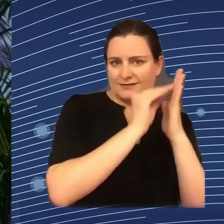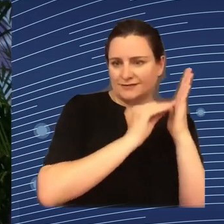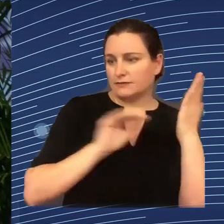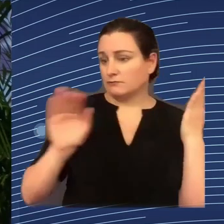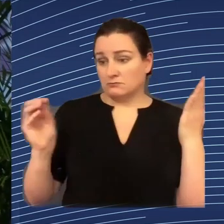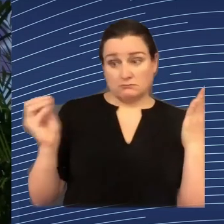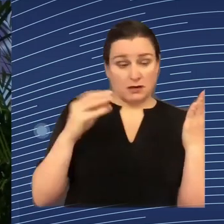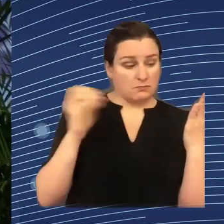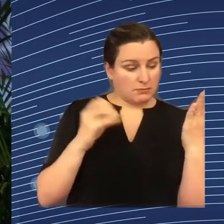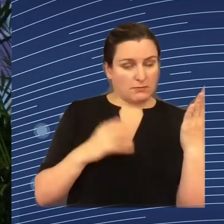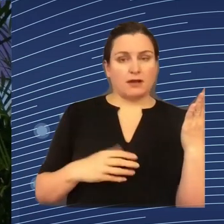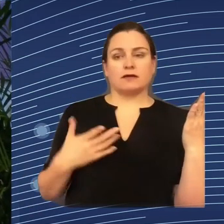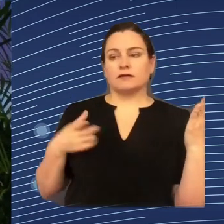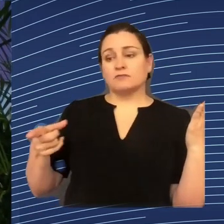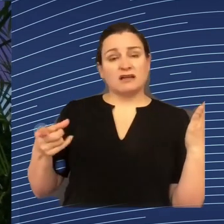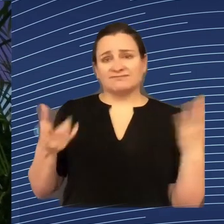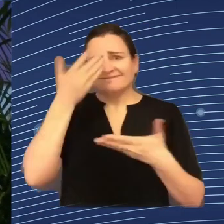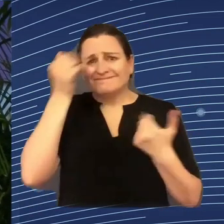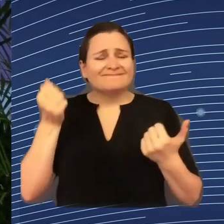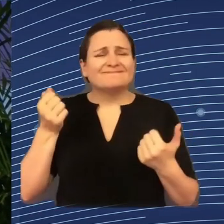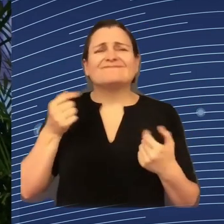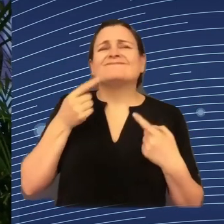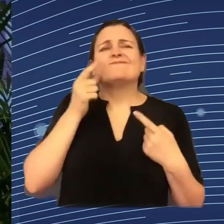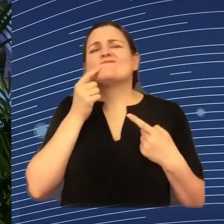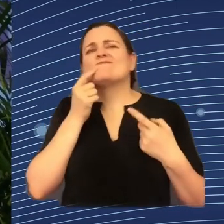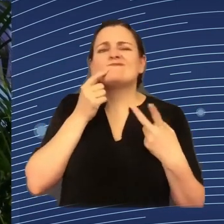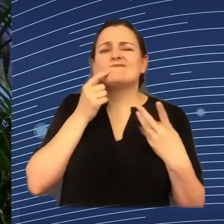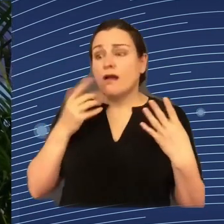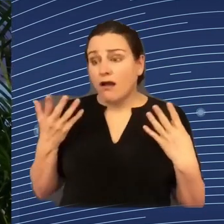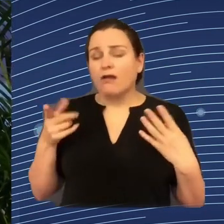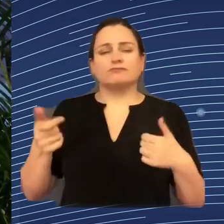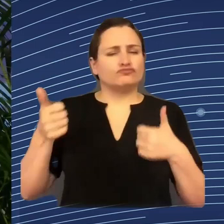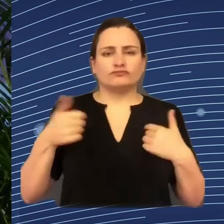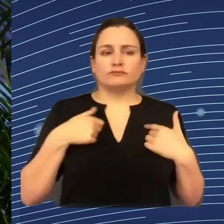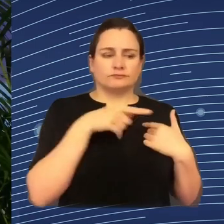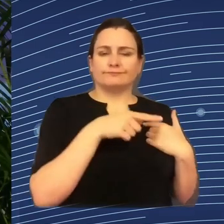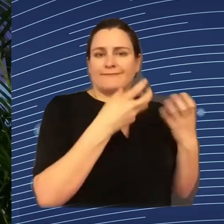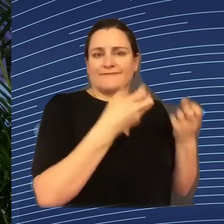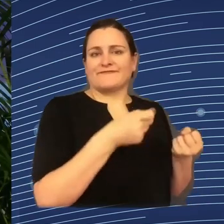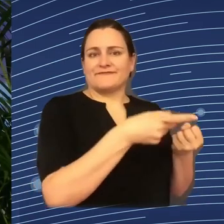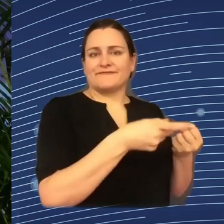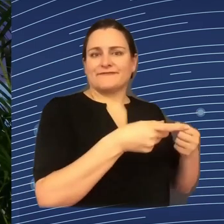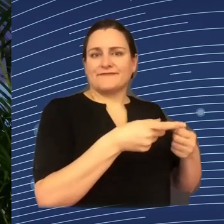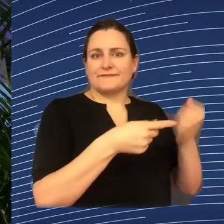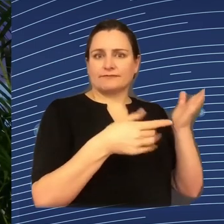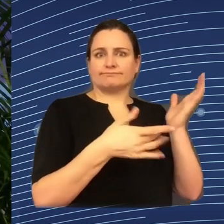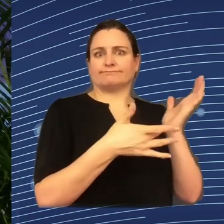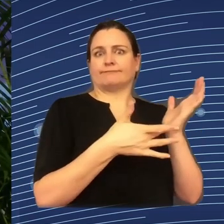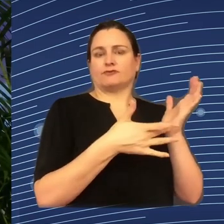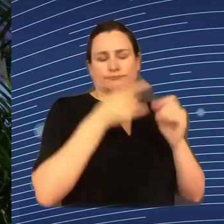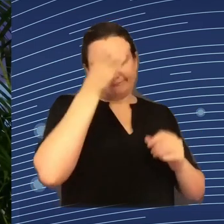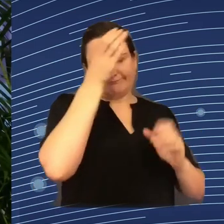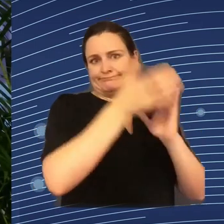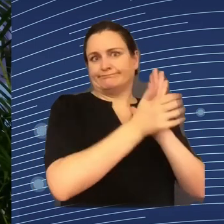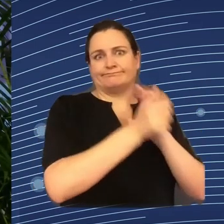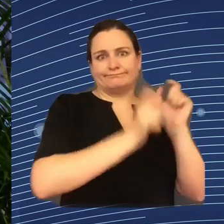the expertise brought from the outside. So we have to have the possibility to have recourse to experts. And of course, we